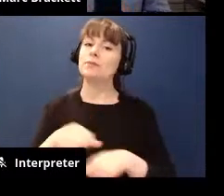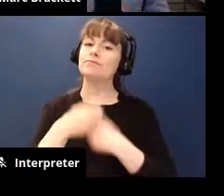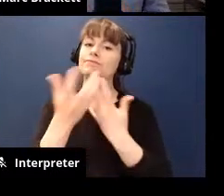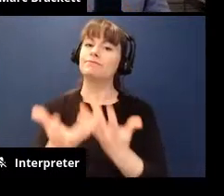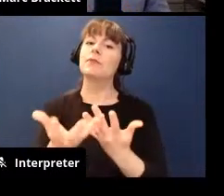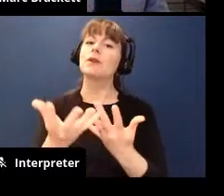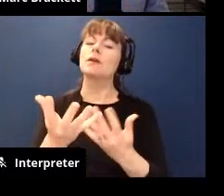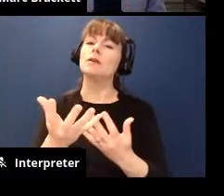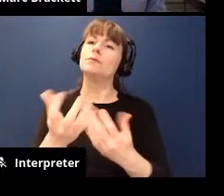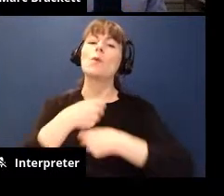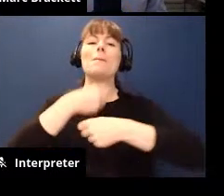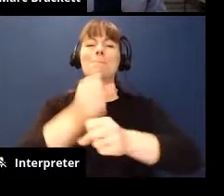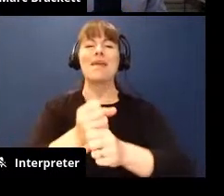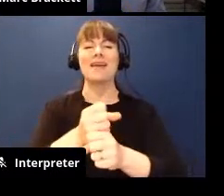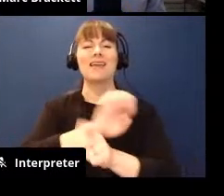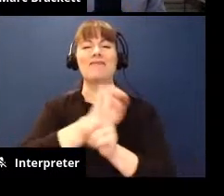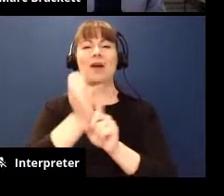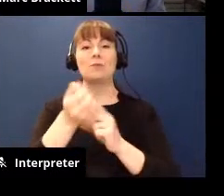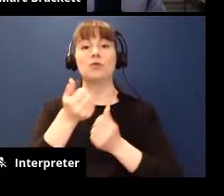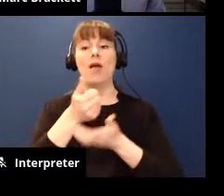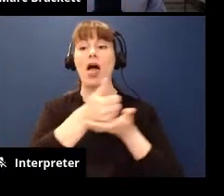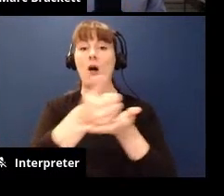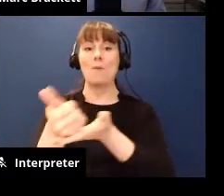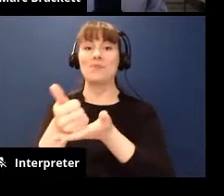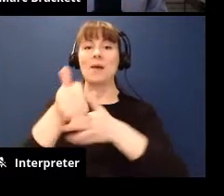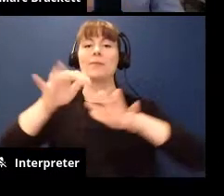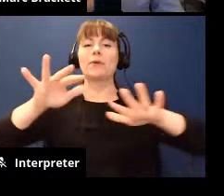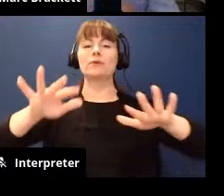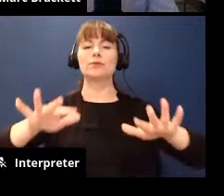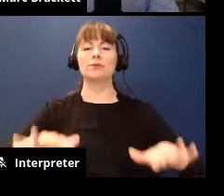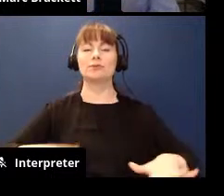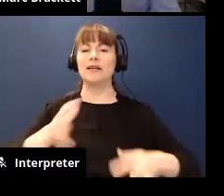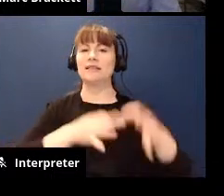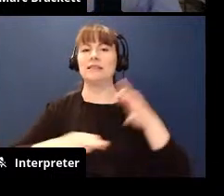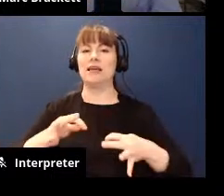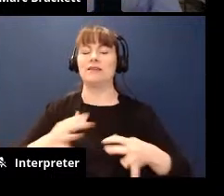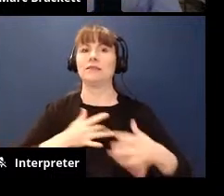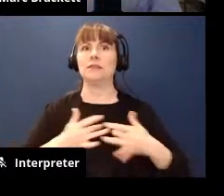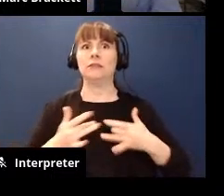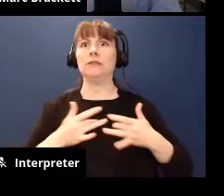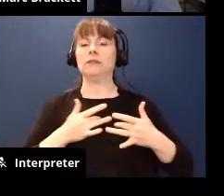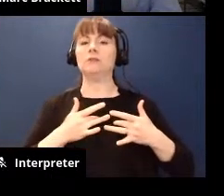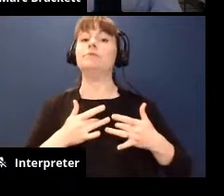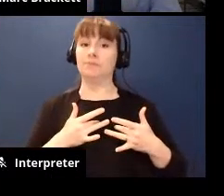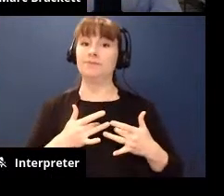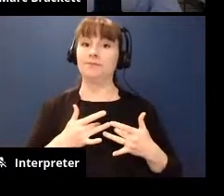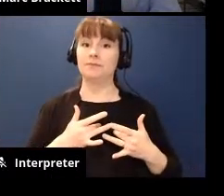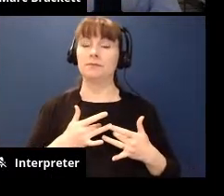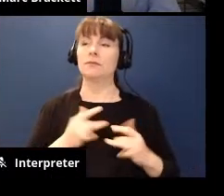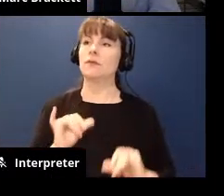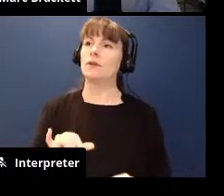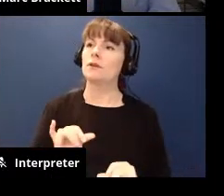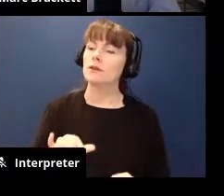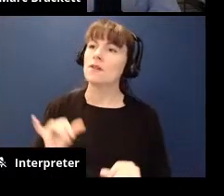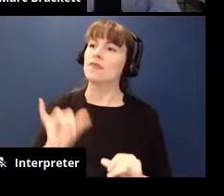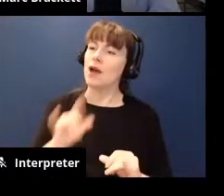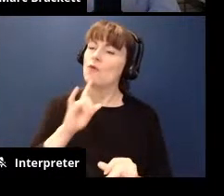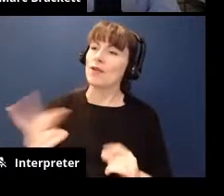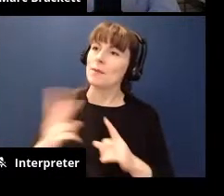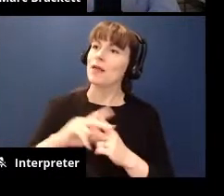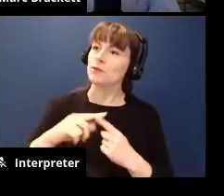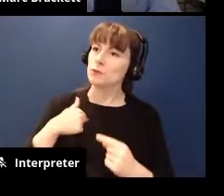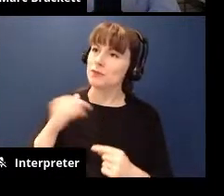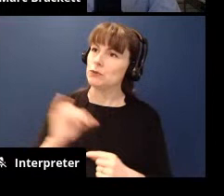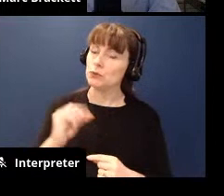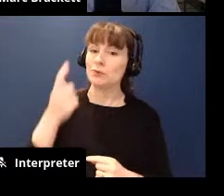that are helping kids to deactivate as opposed to activate them i that's you know that's actually something that's really relevant to me too i was